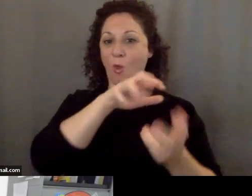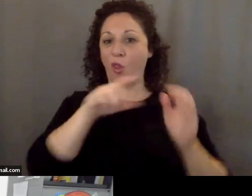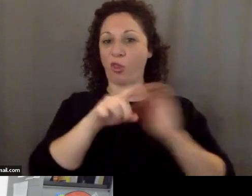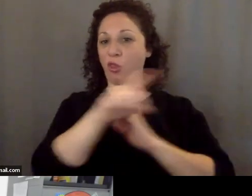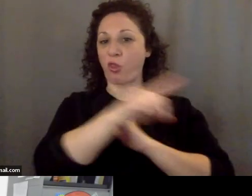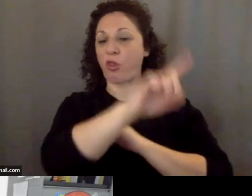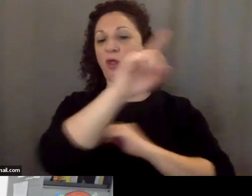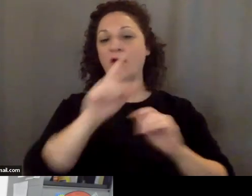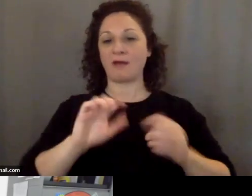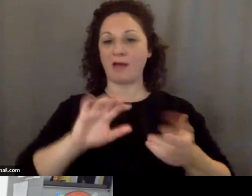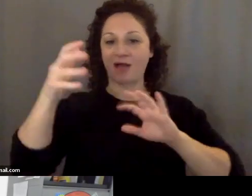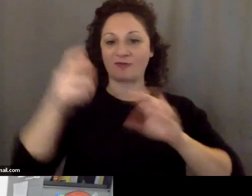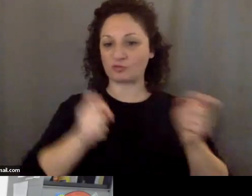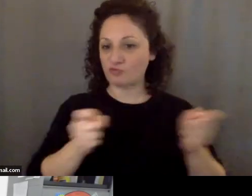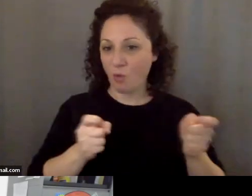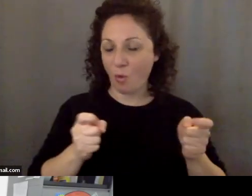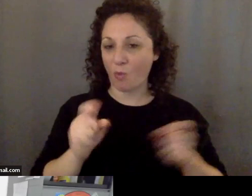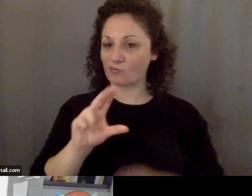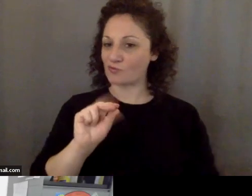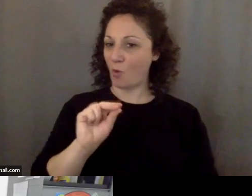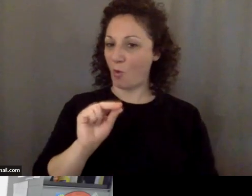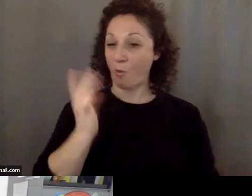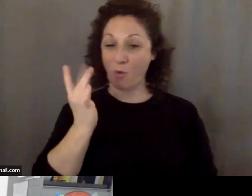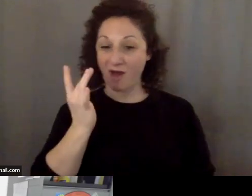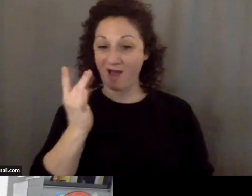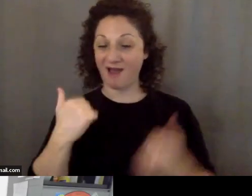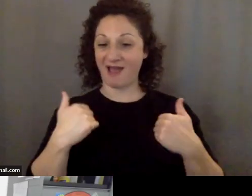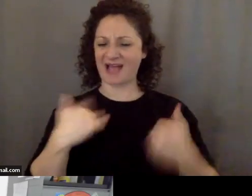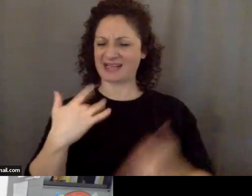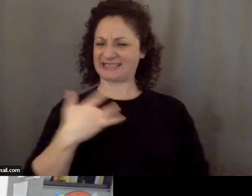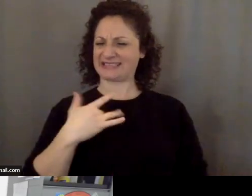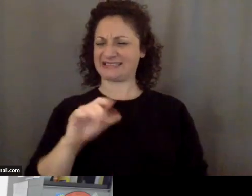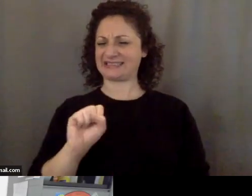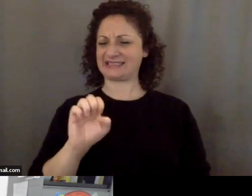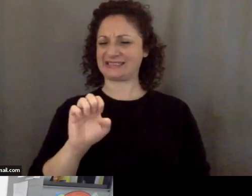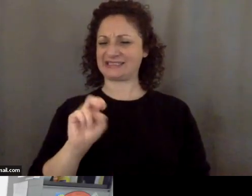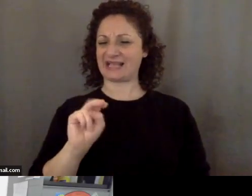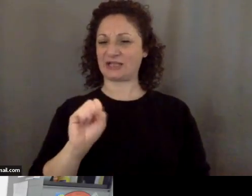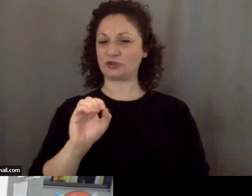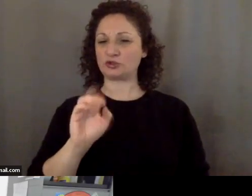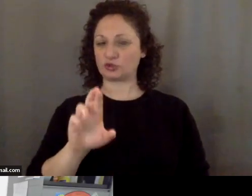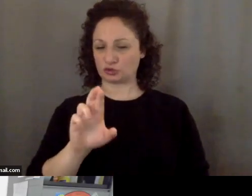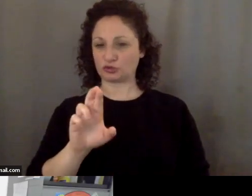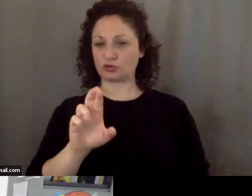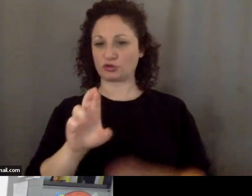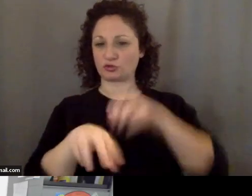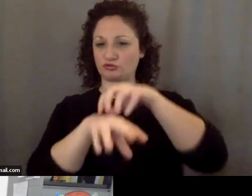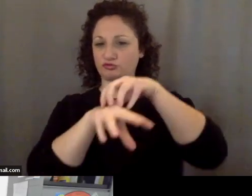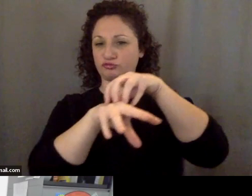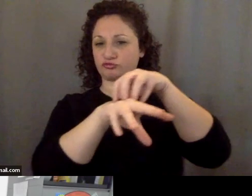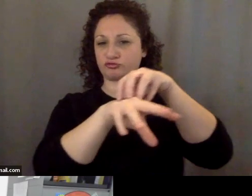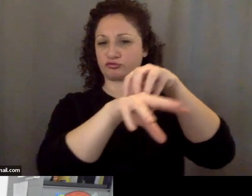it has extremely sensitive sensors on it, and it was moving under its own power. And